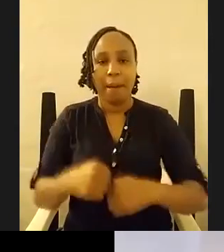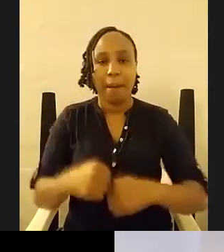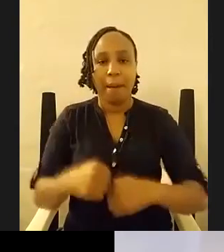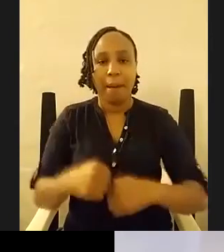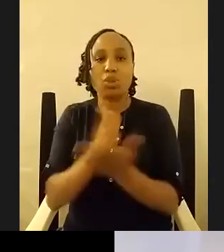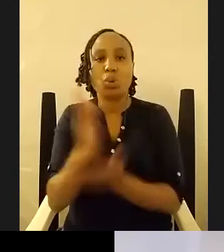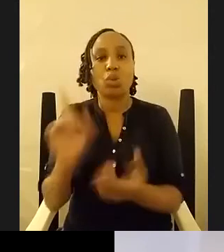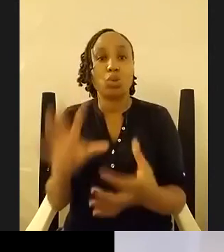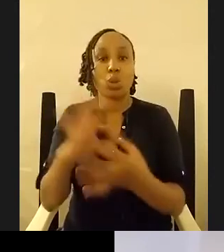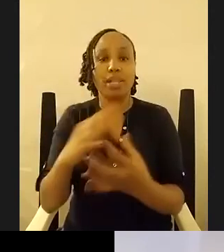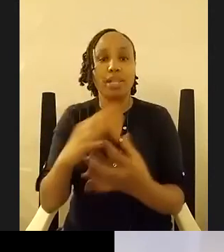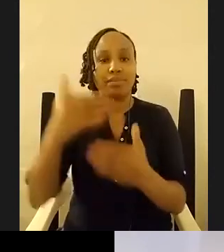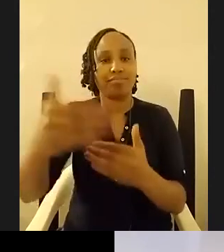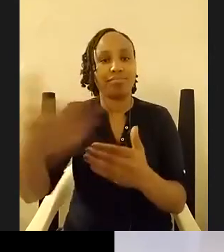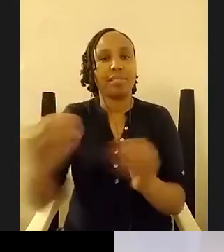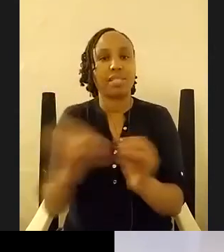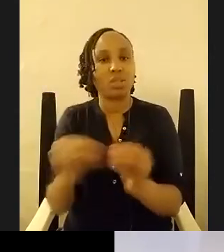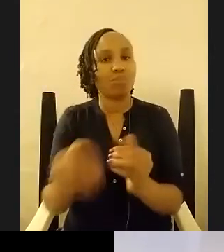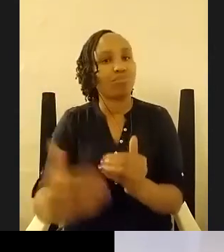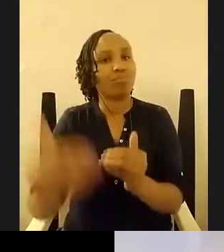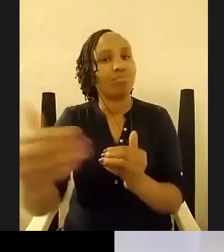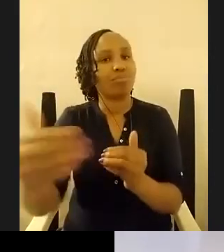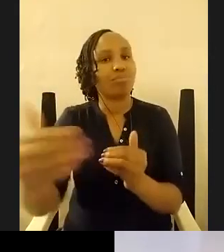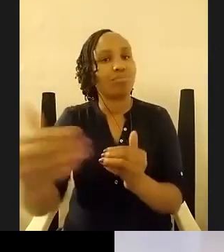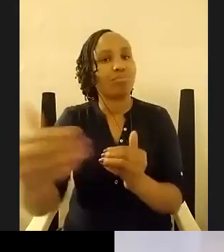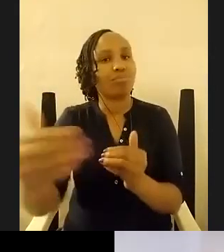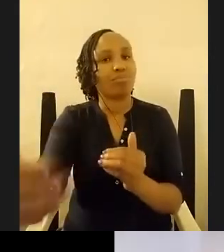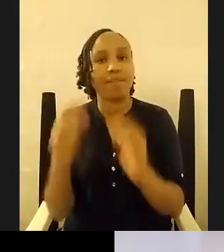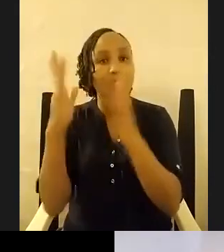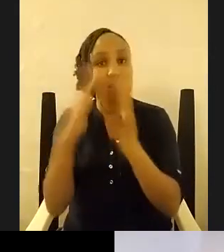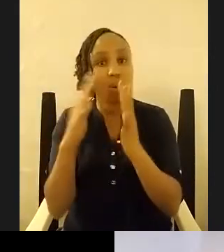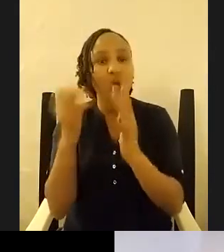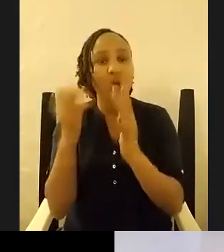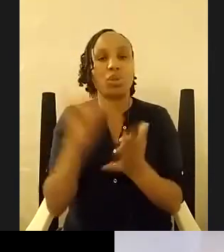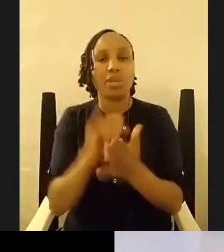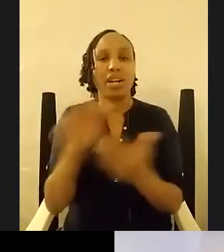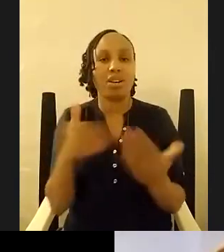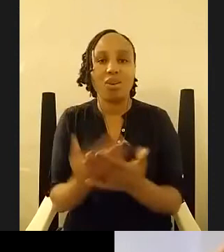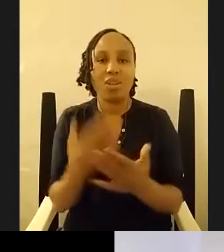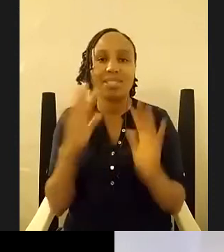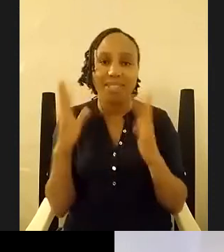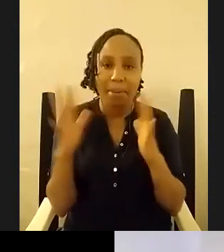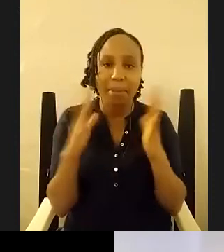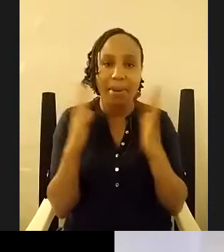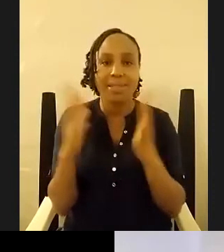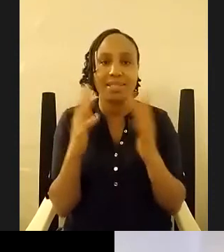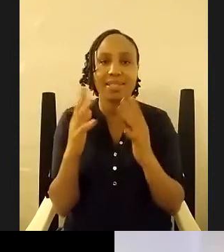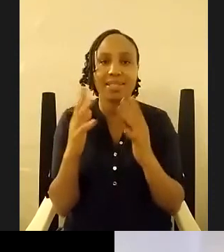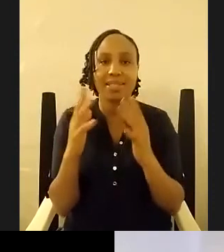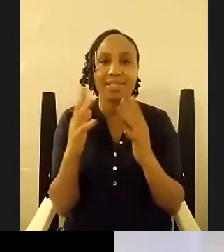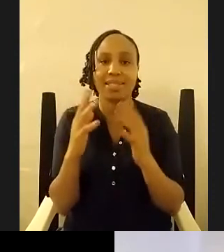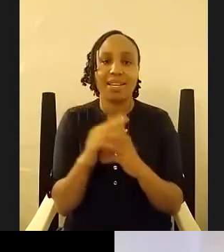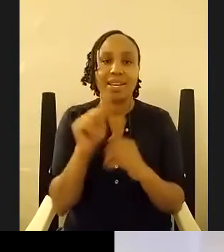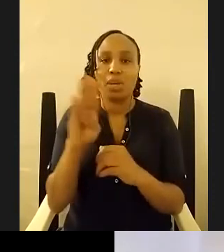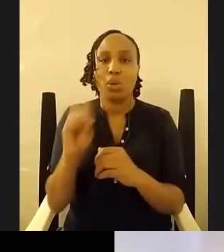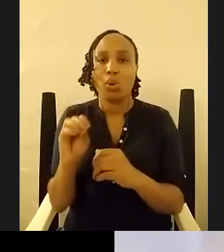yeah yeah yeah so that we can all you know celebrate nbo book festival yeah no thanks so much troy for making the